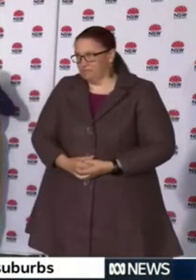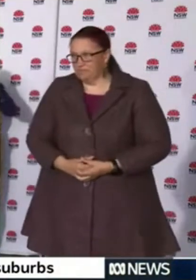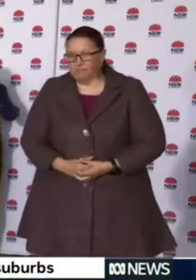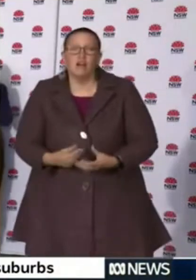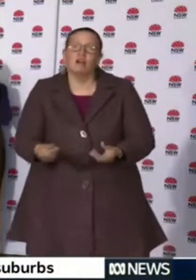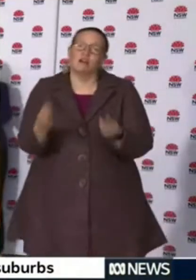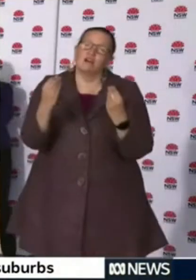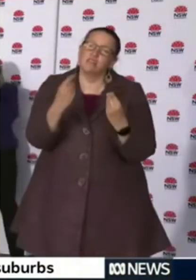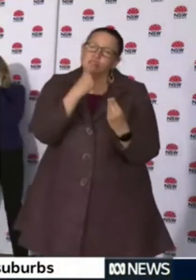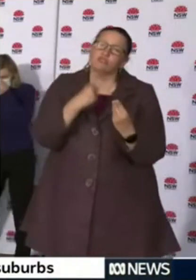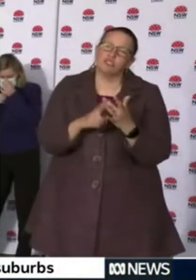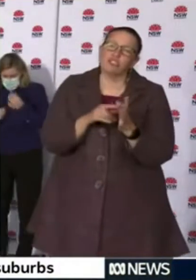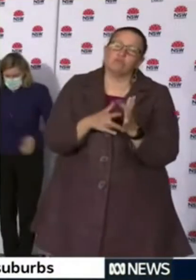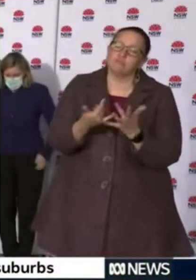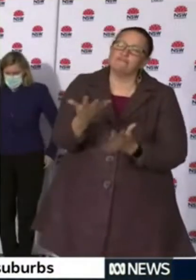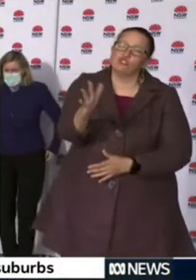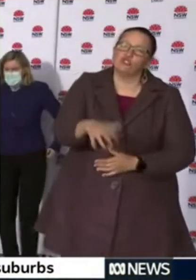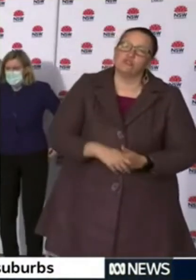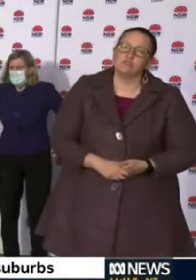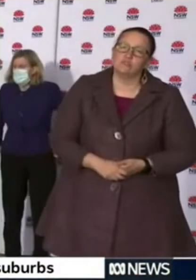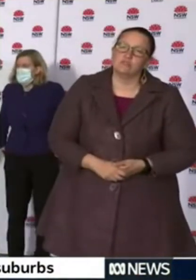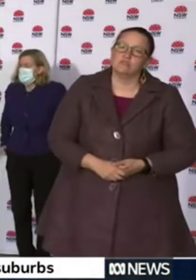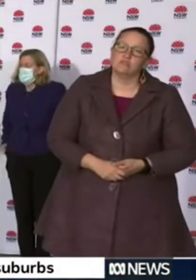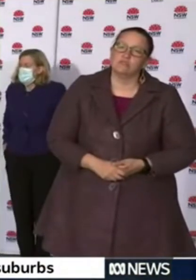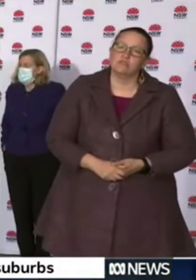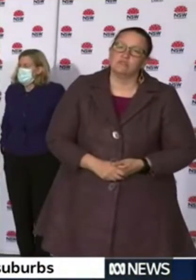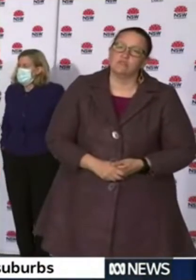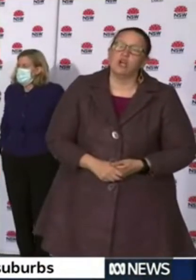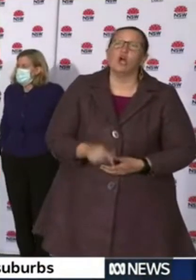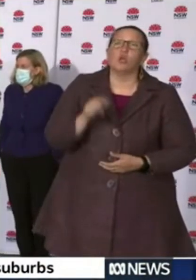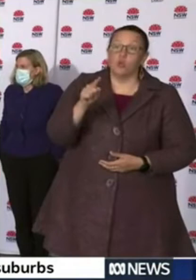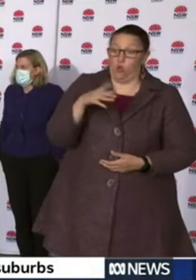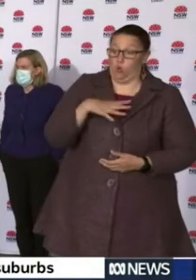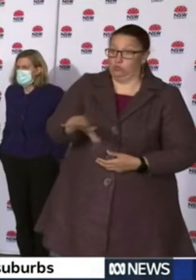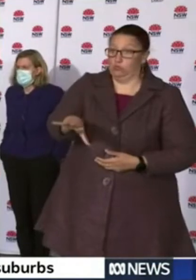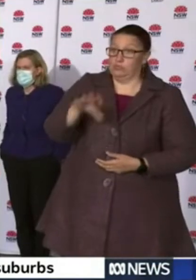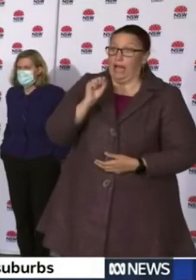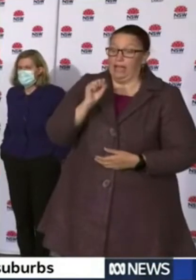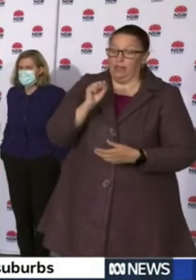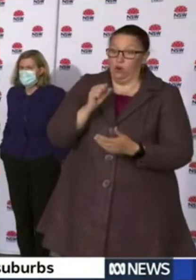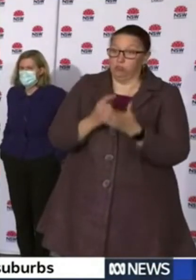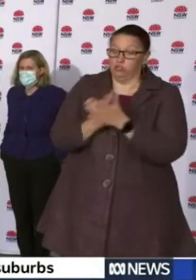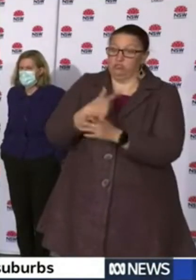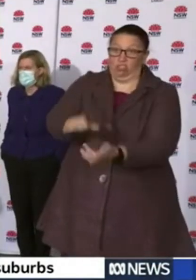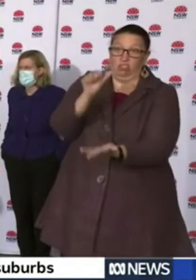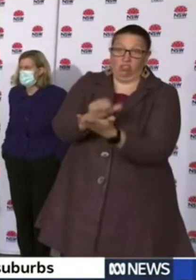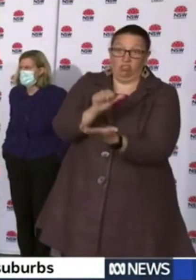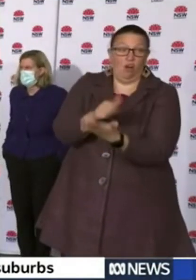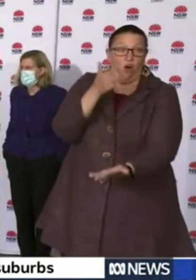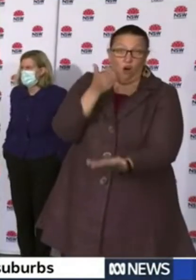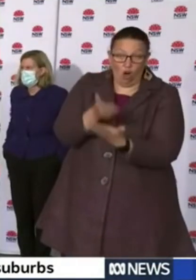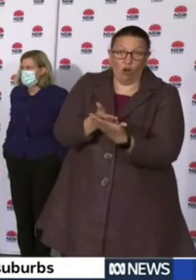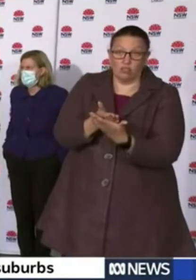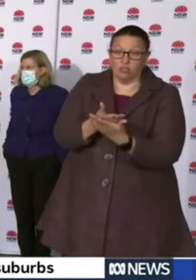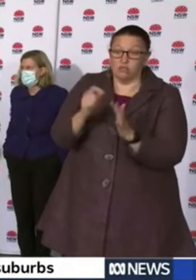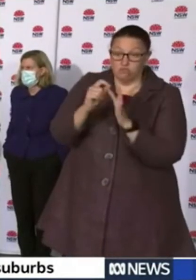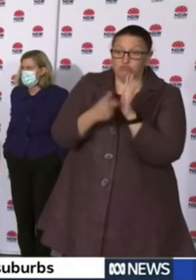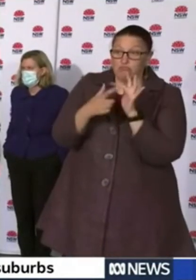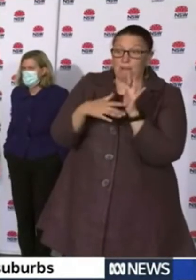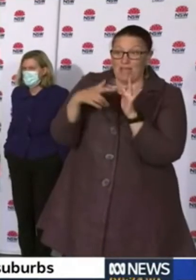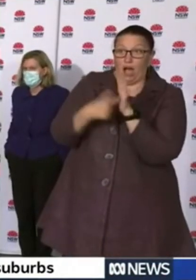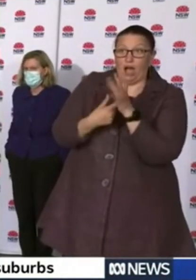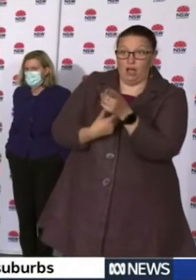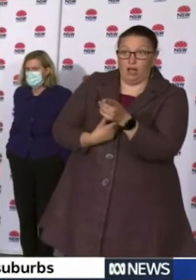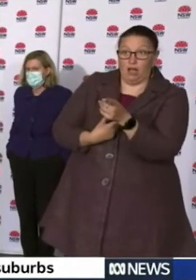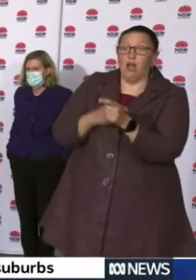Seriously, James, taking an opportunity to have a go at the Premier's private life by getting a photograph when she was more than double